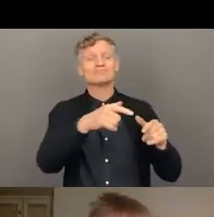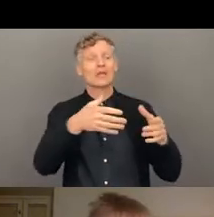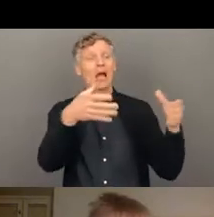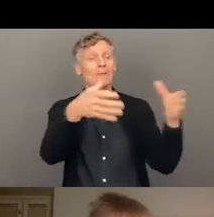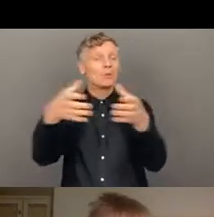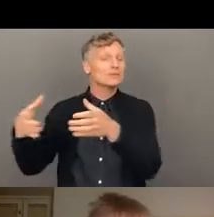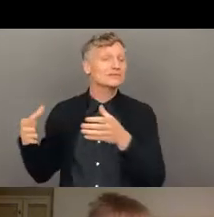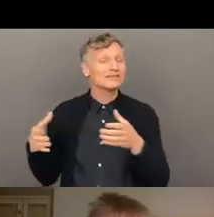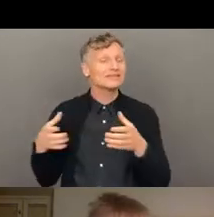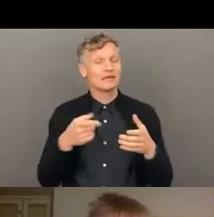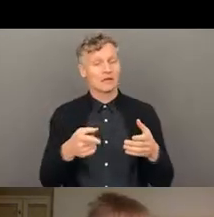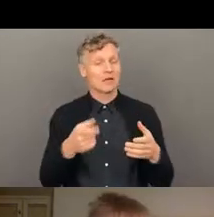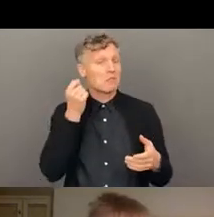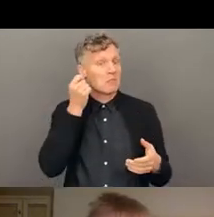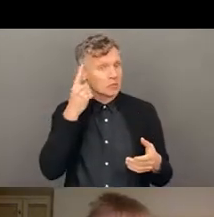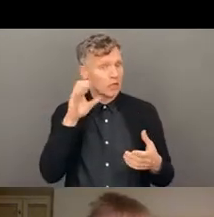group or community of practice,